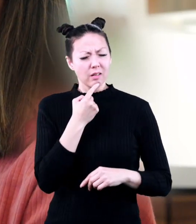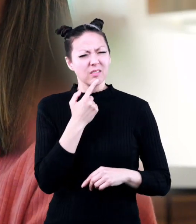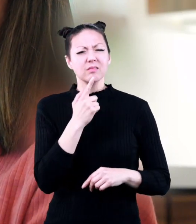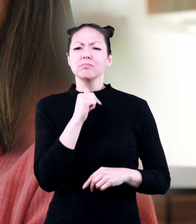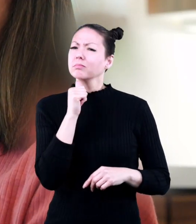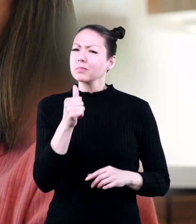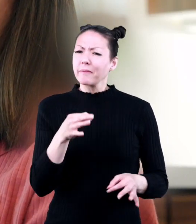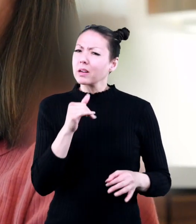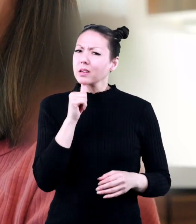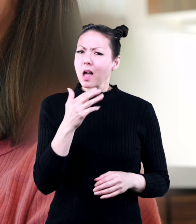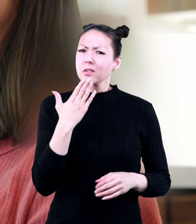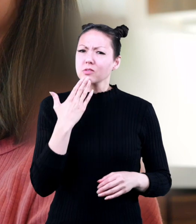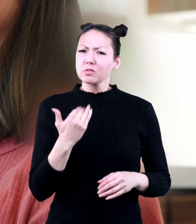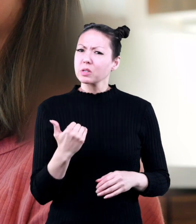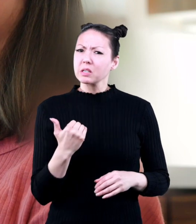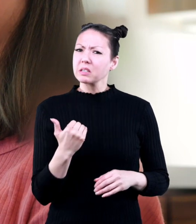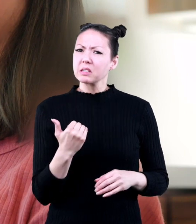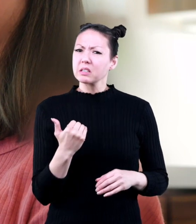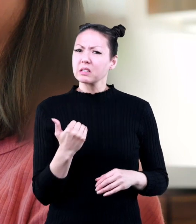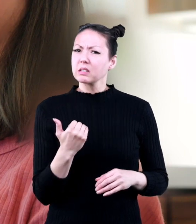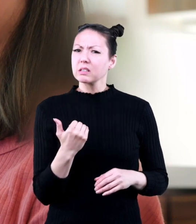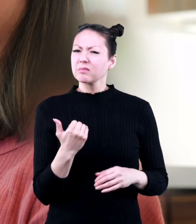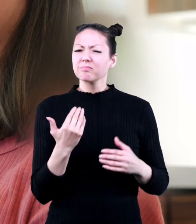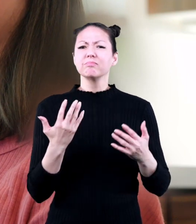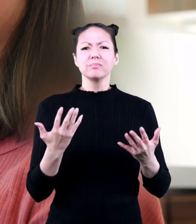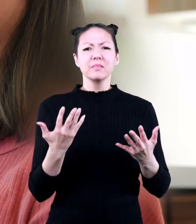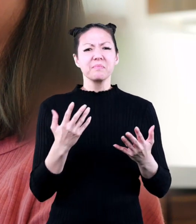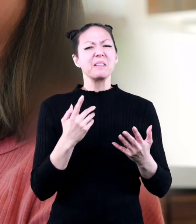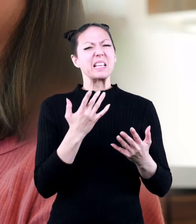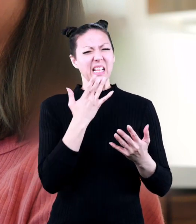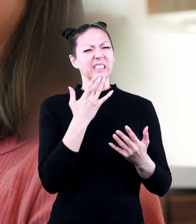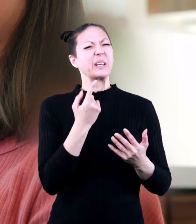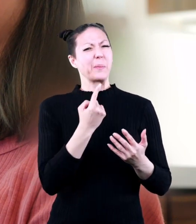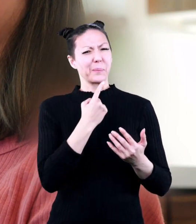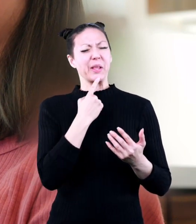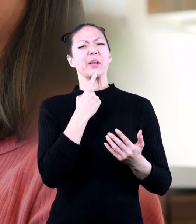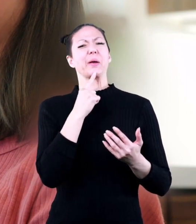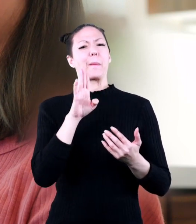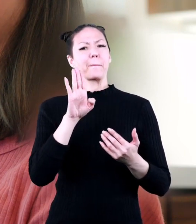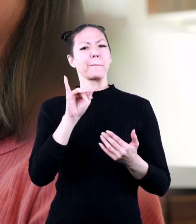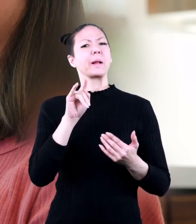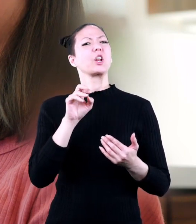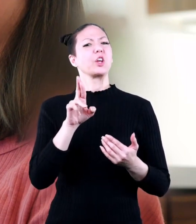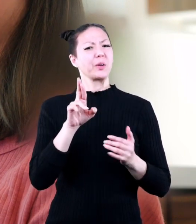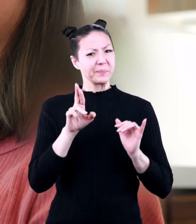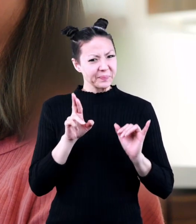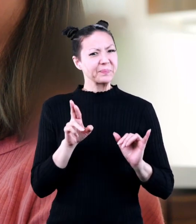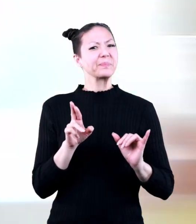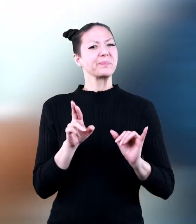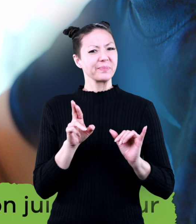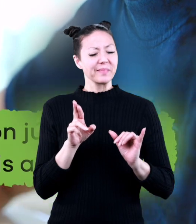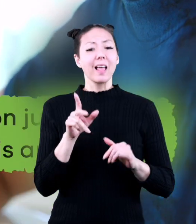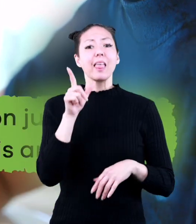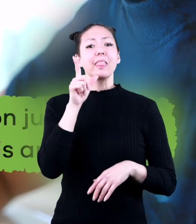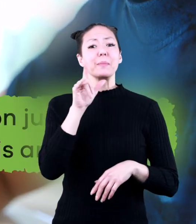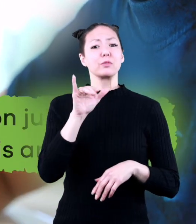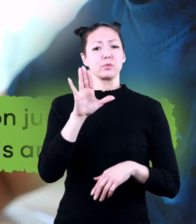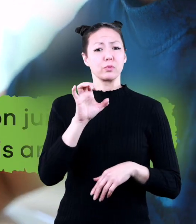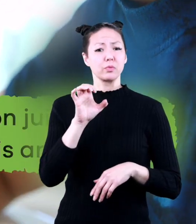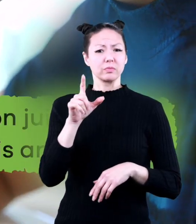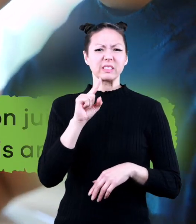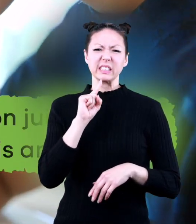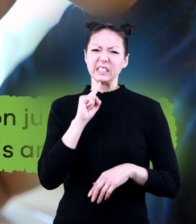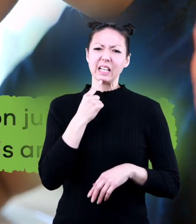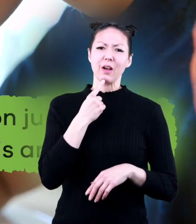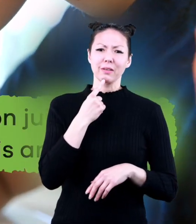sour but it is definitely not sweet it actually tastes bitter the lemon